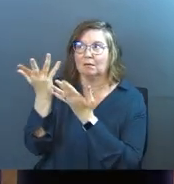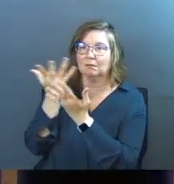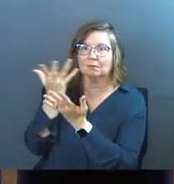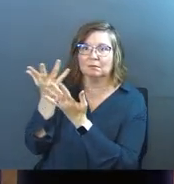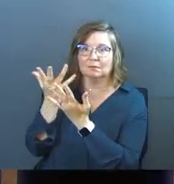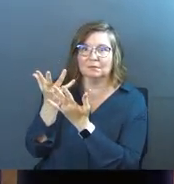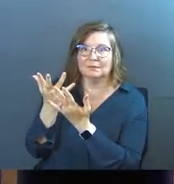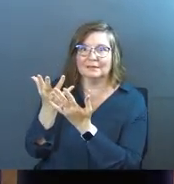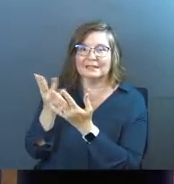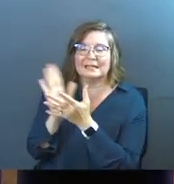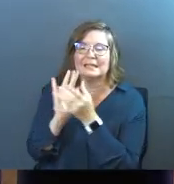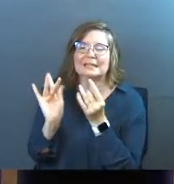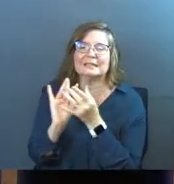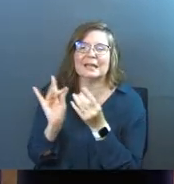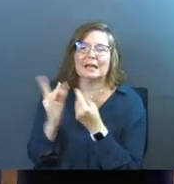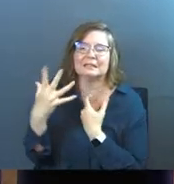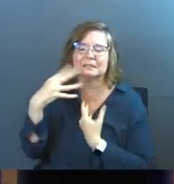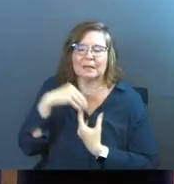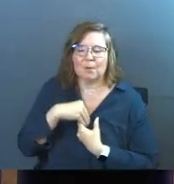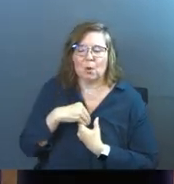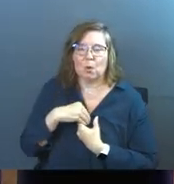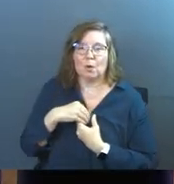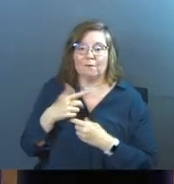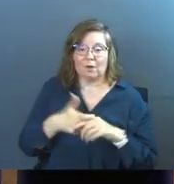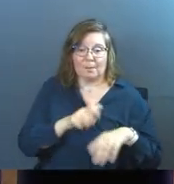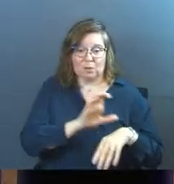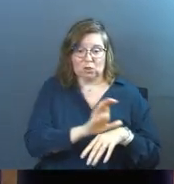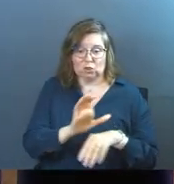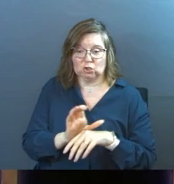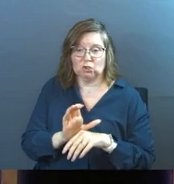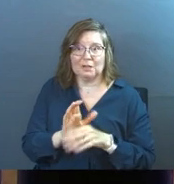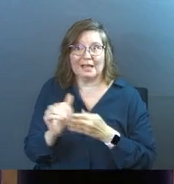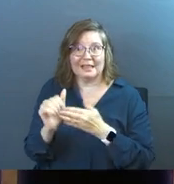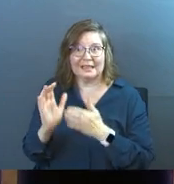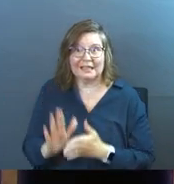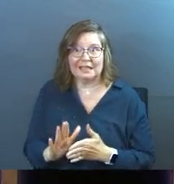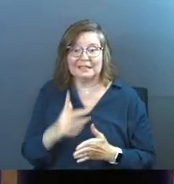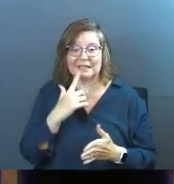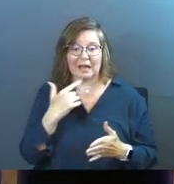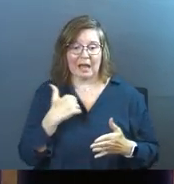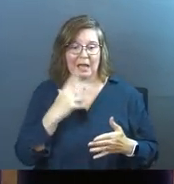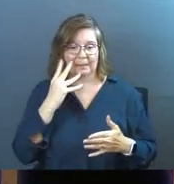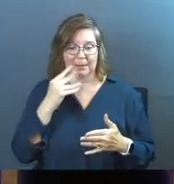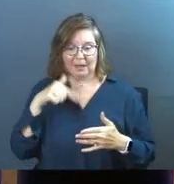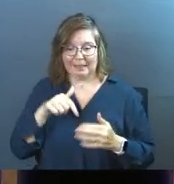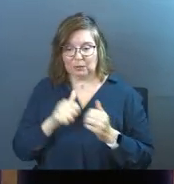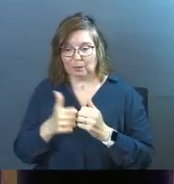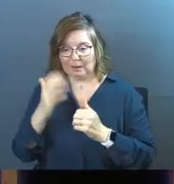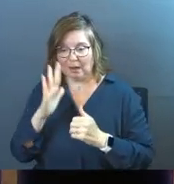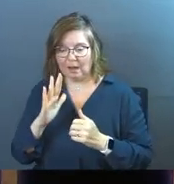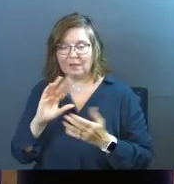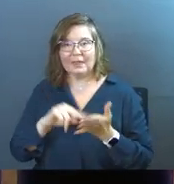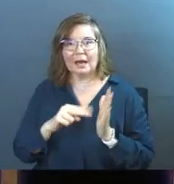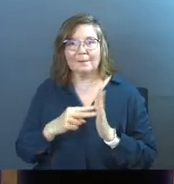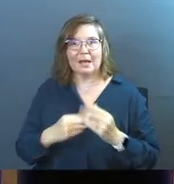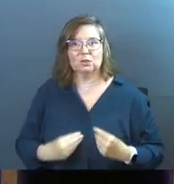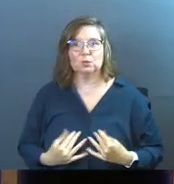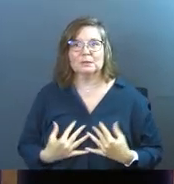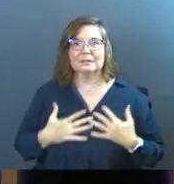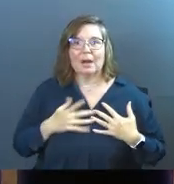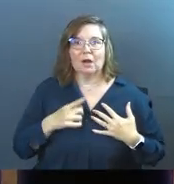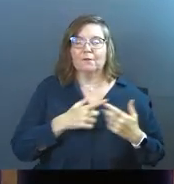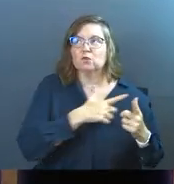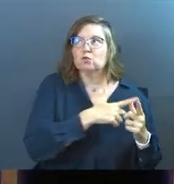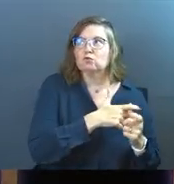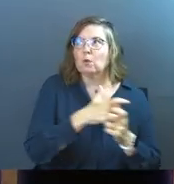The testimonies that come out of the church and out of your church leaders, they are meant to inspire you to